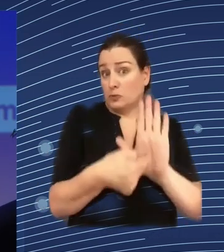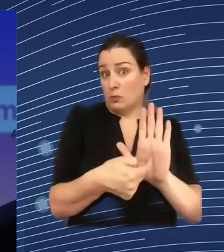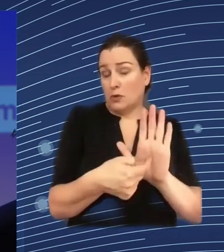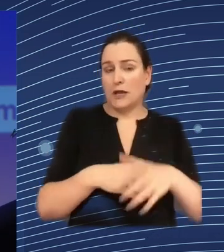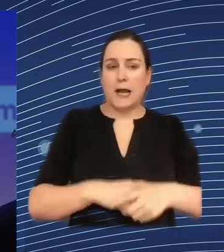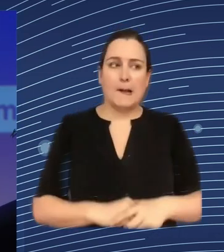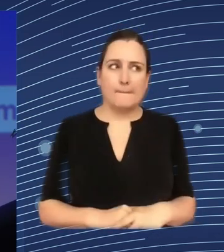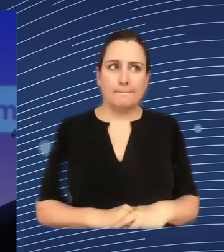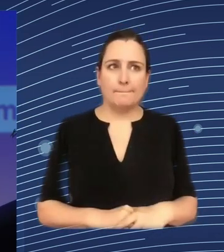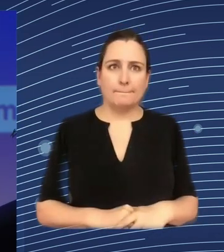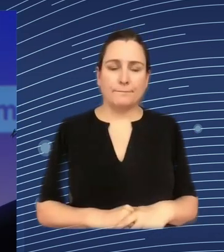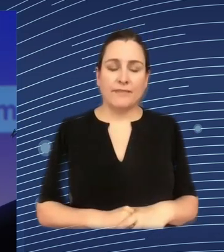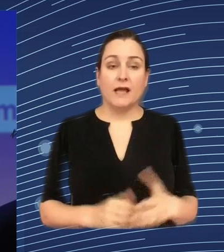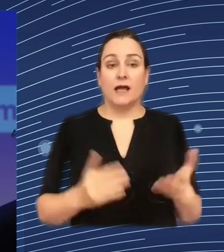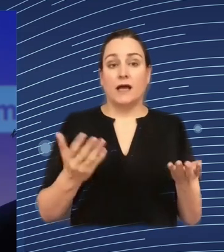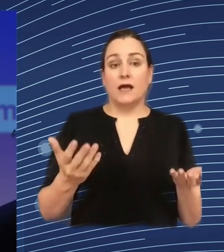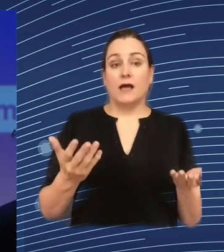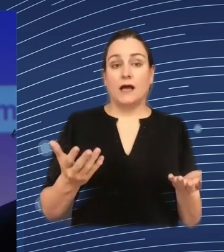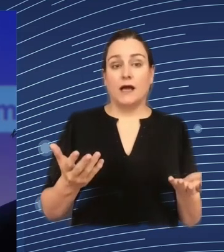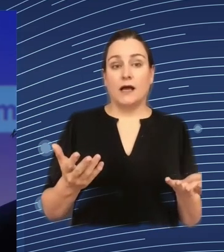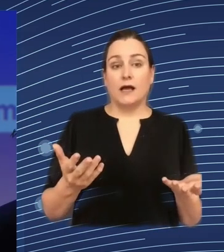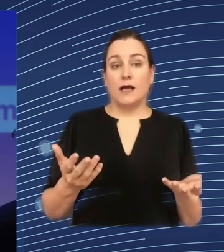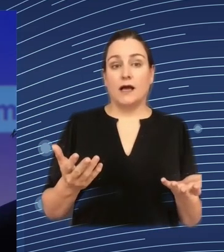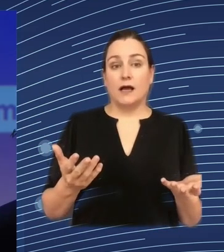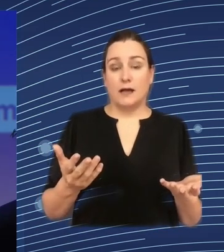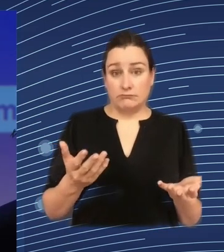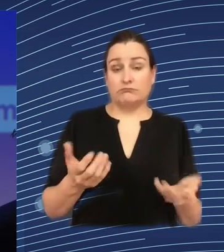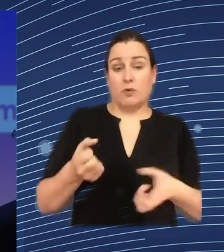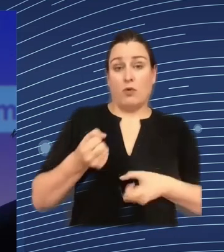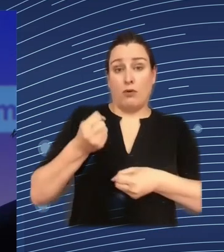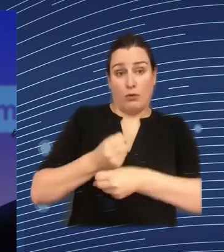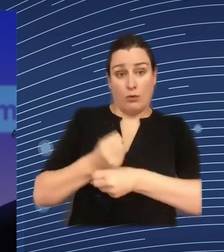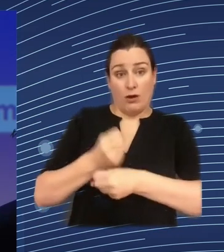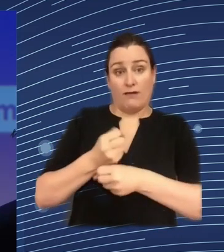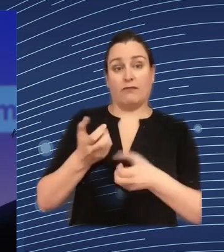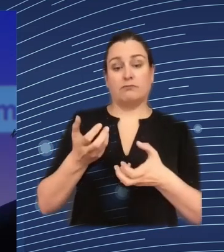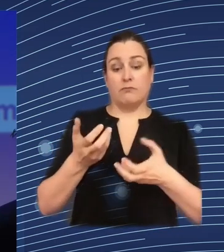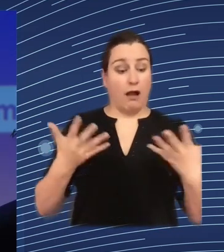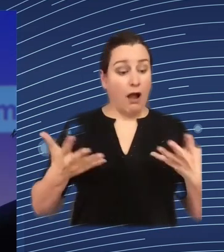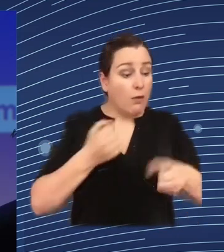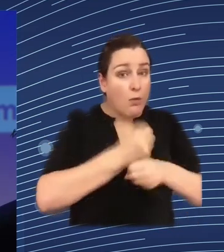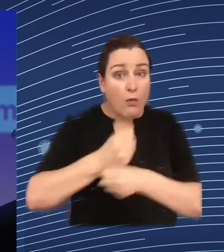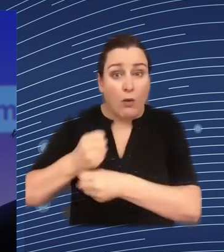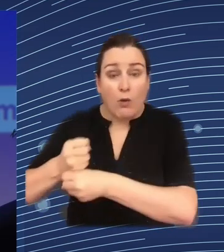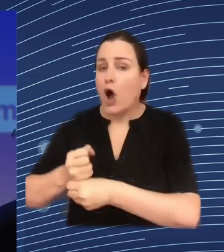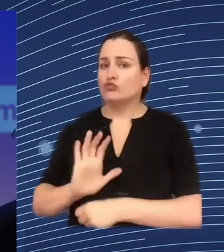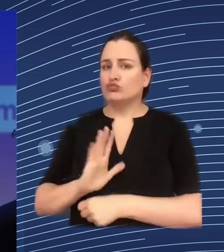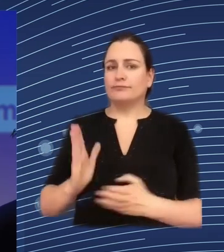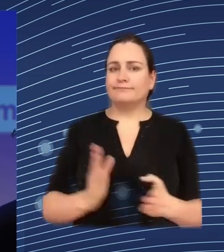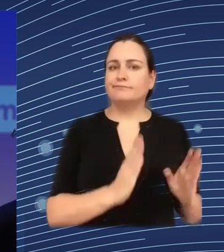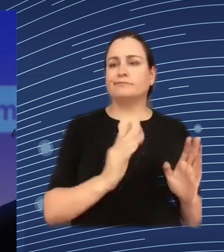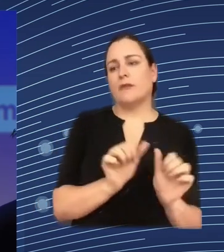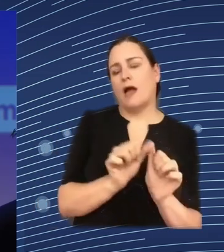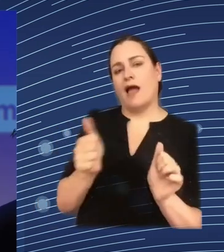example in the in the knowledge economy you ask me for for example of sectors I think